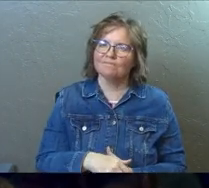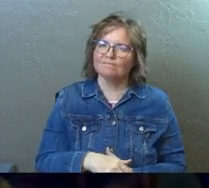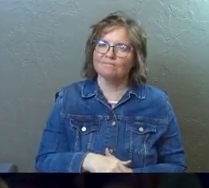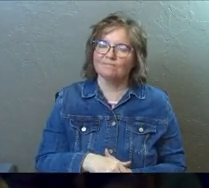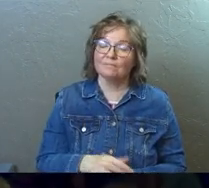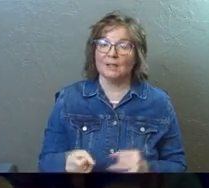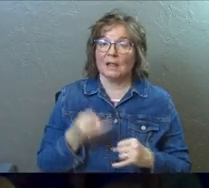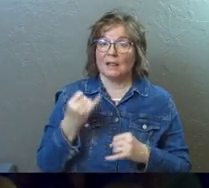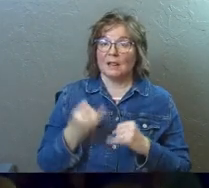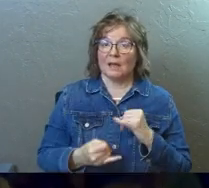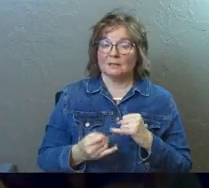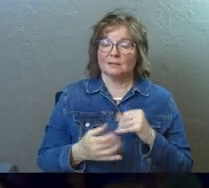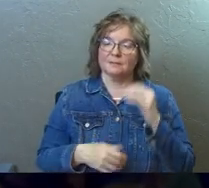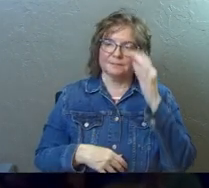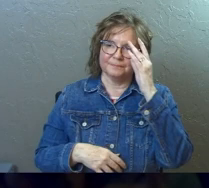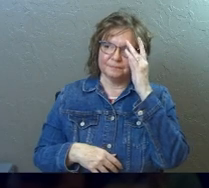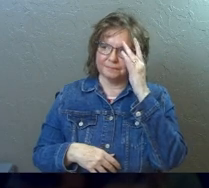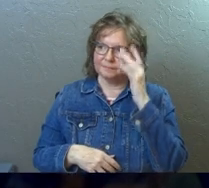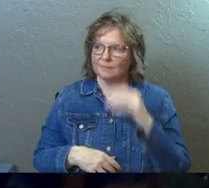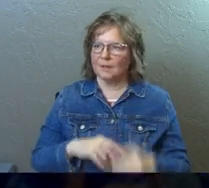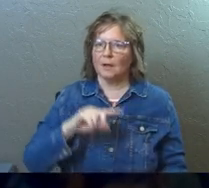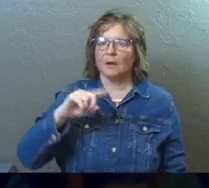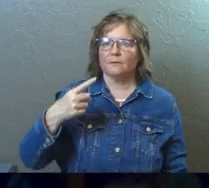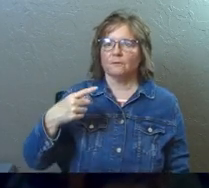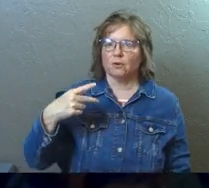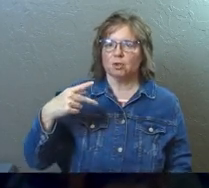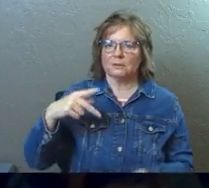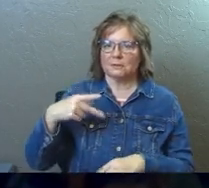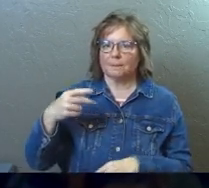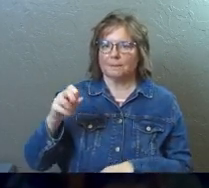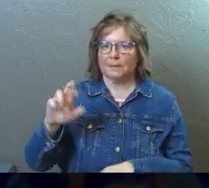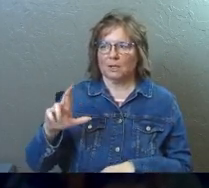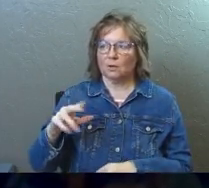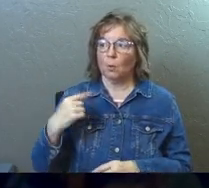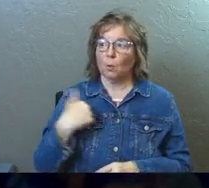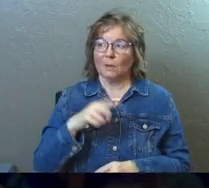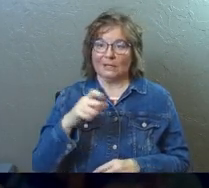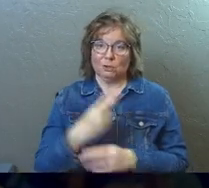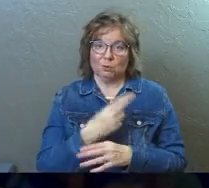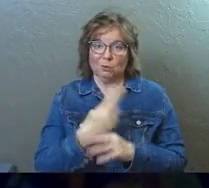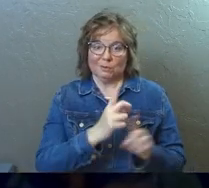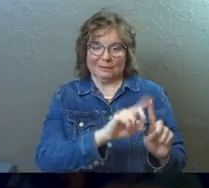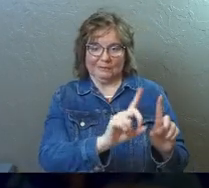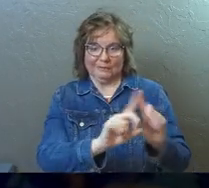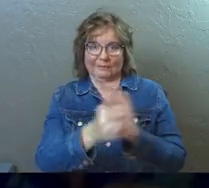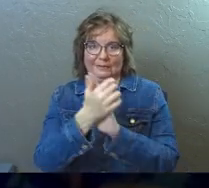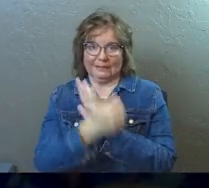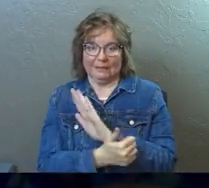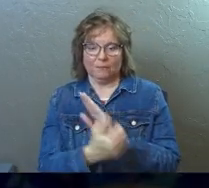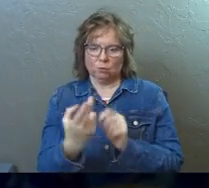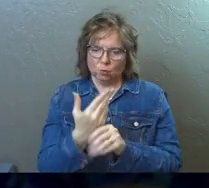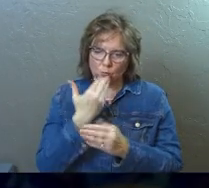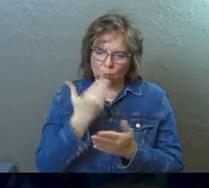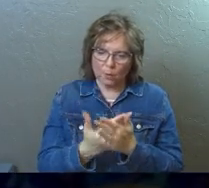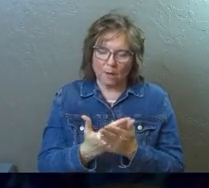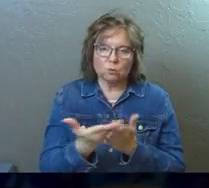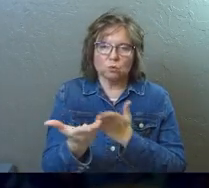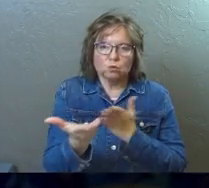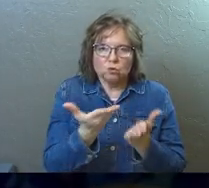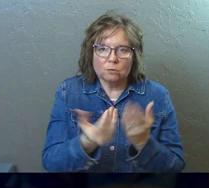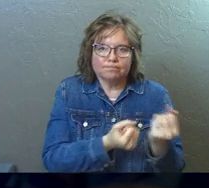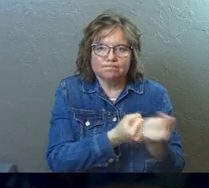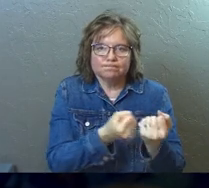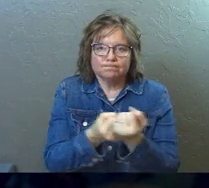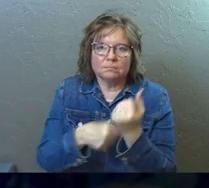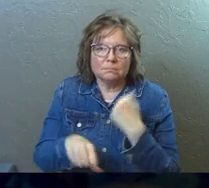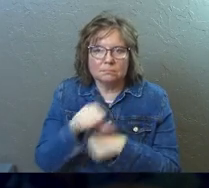Hmm. Last 1 Peter, we need to use them. God has given each of you a gift from his great variety of spiritual gifts. Use them well to serve one another.